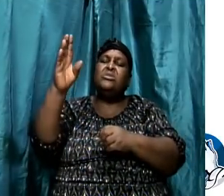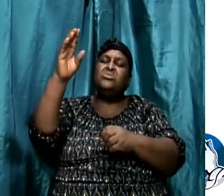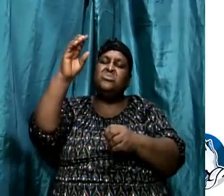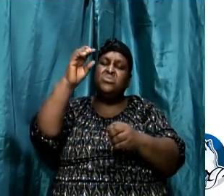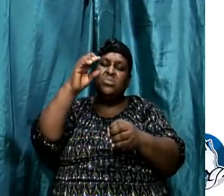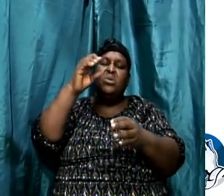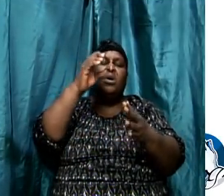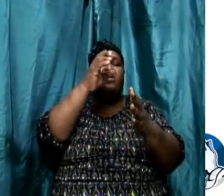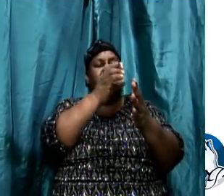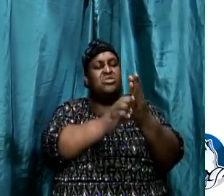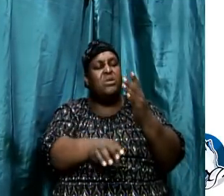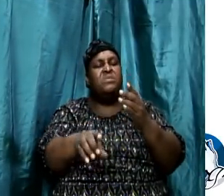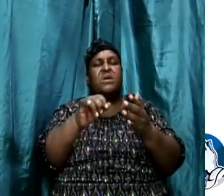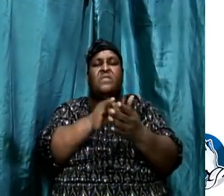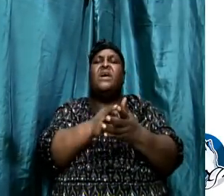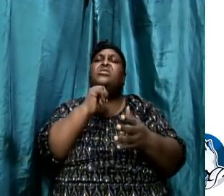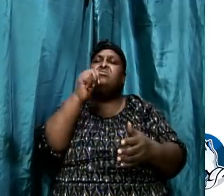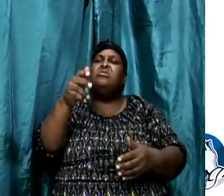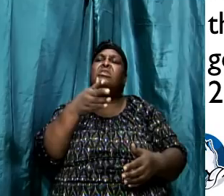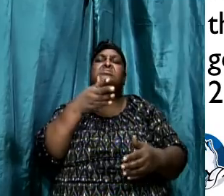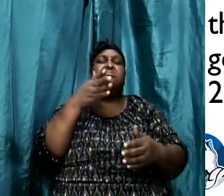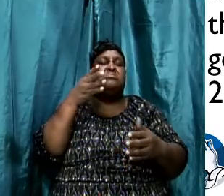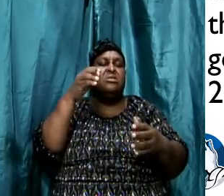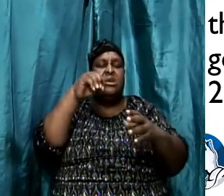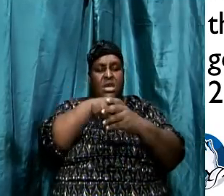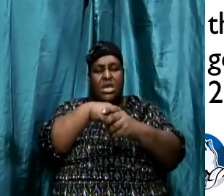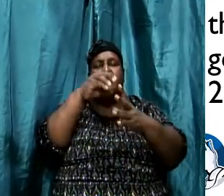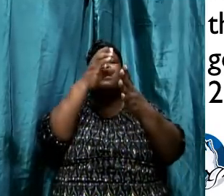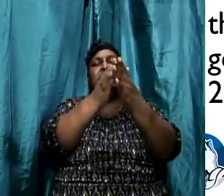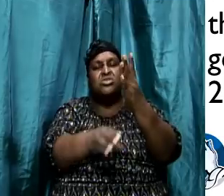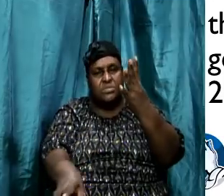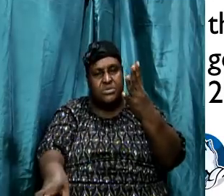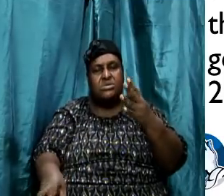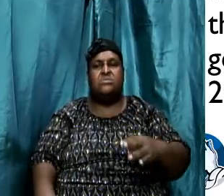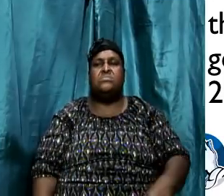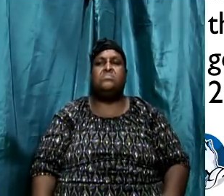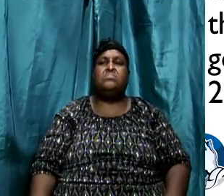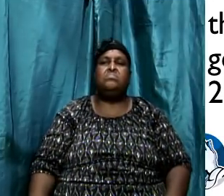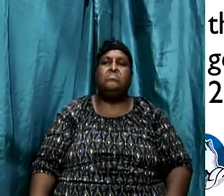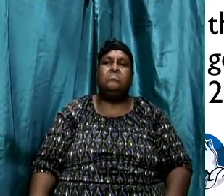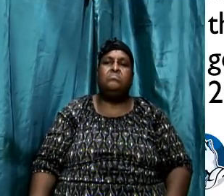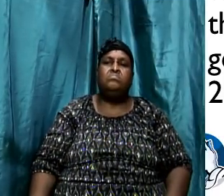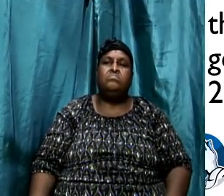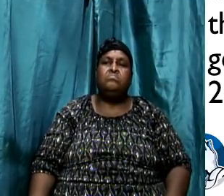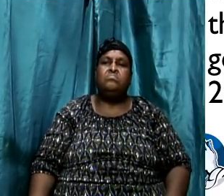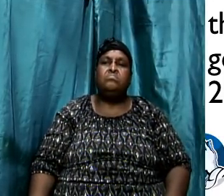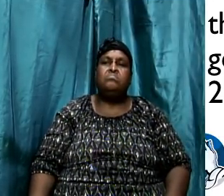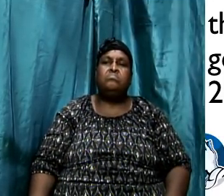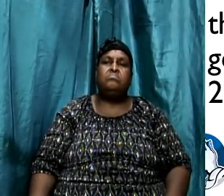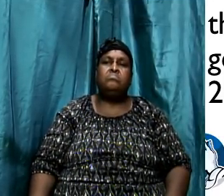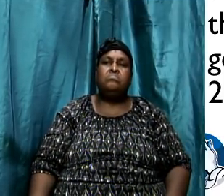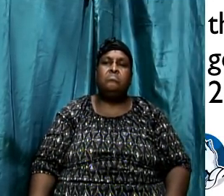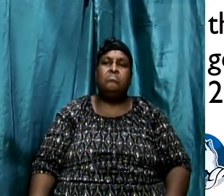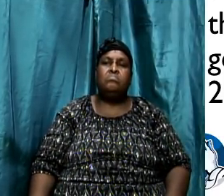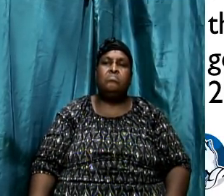that was not there. Let's give a good example, one that is easy for us to read, or easy for us to understand. Look at the scripture.